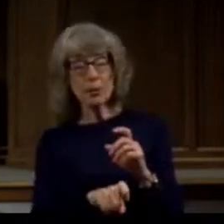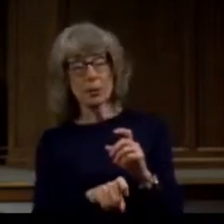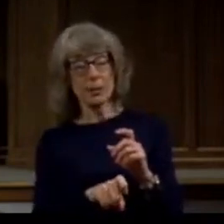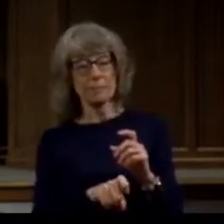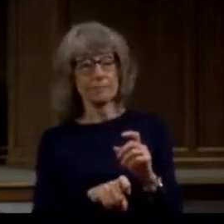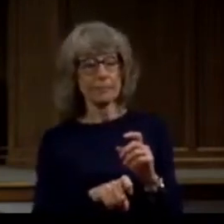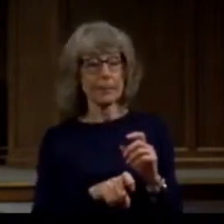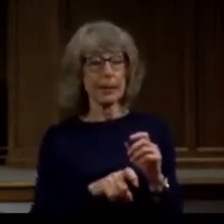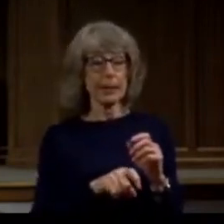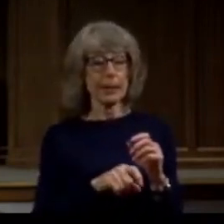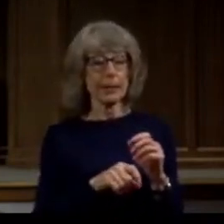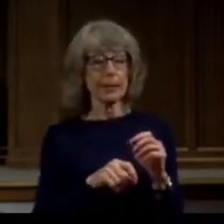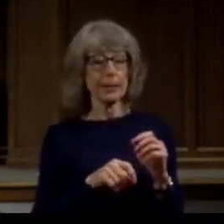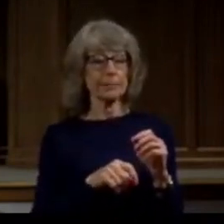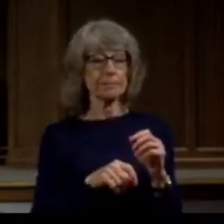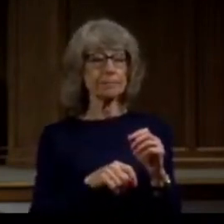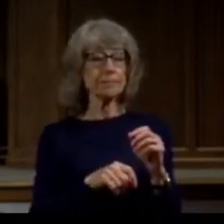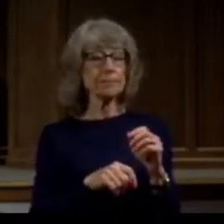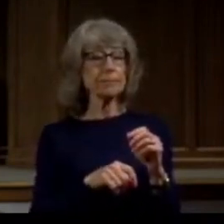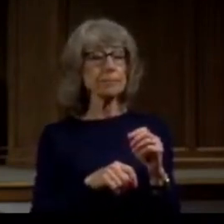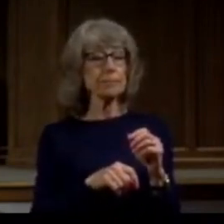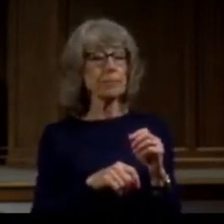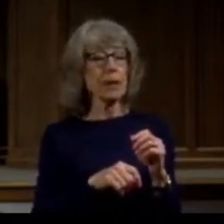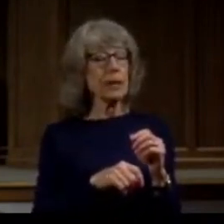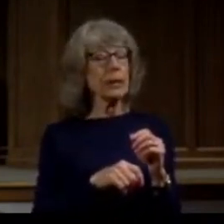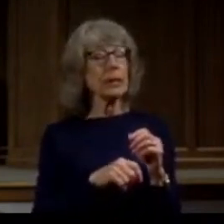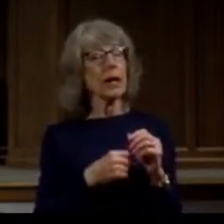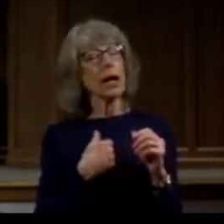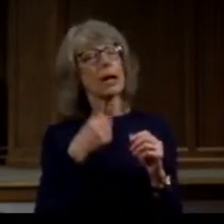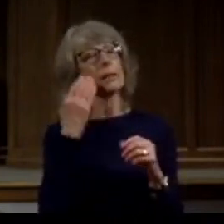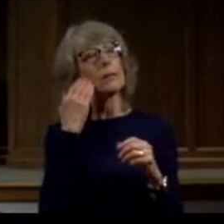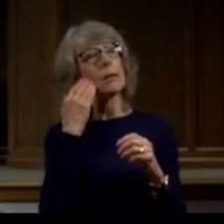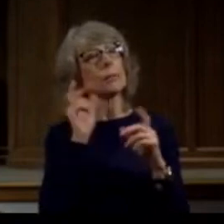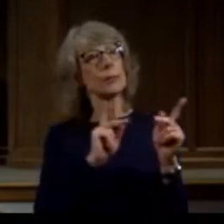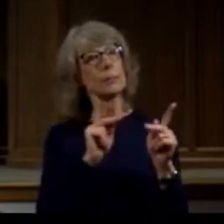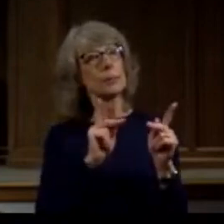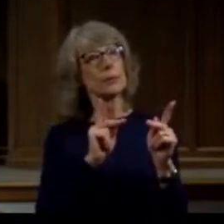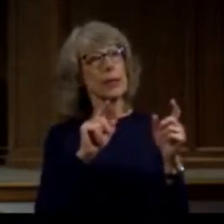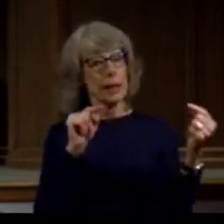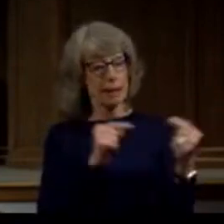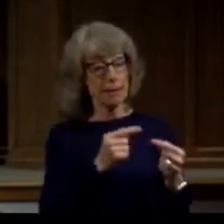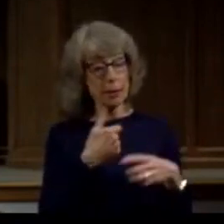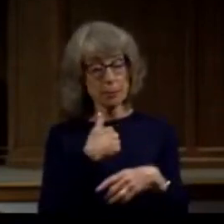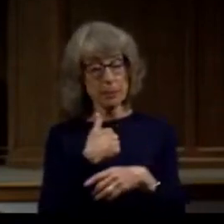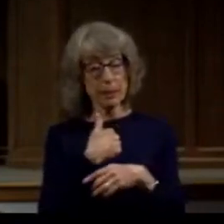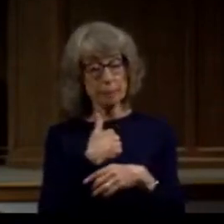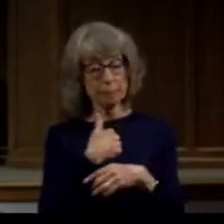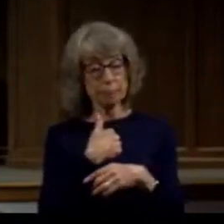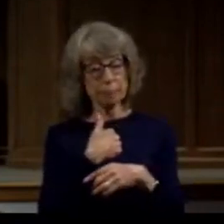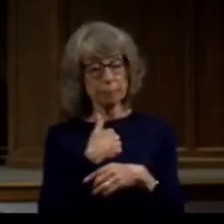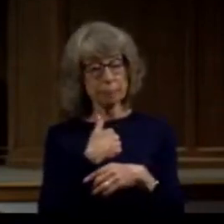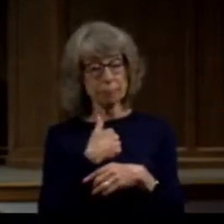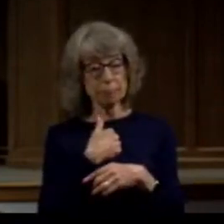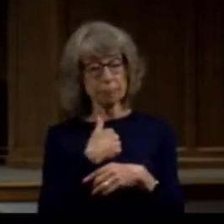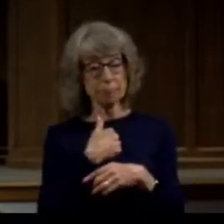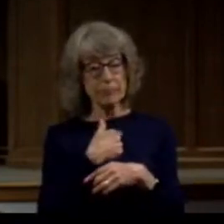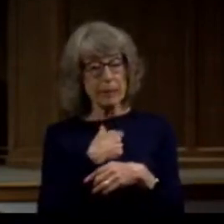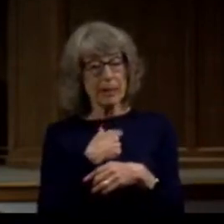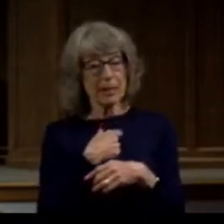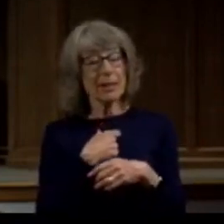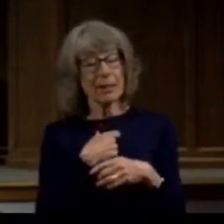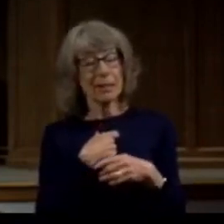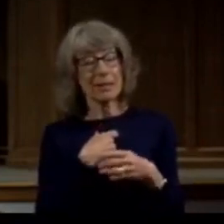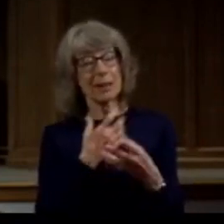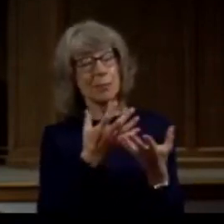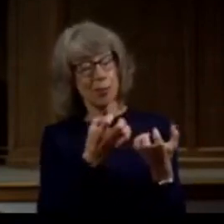unintentionally I know that there are people in this church who have hurt me both intentionally and unintentionally and I'm saying this